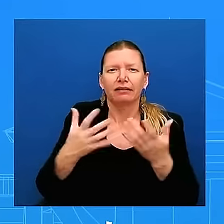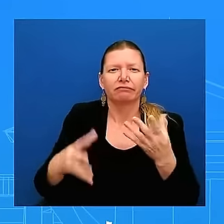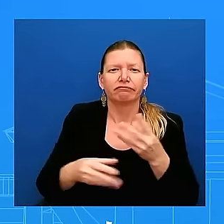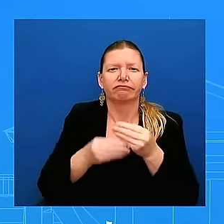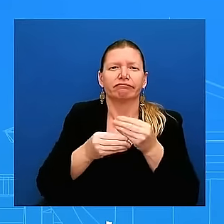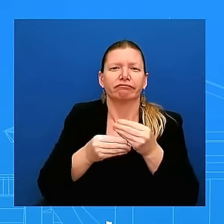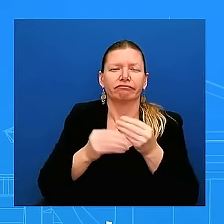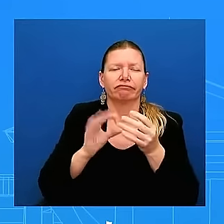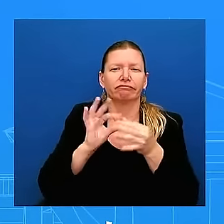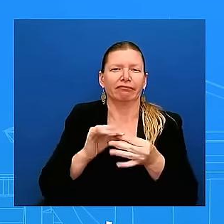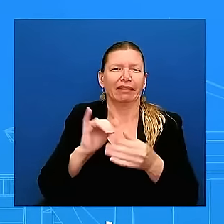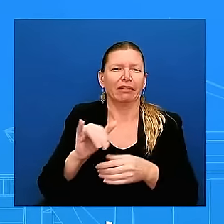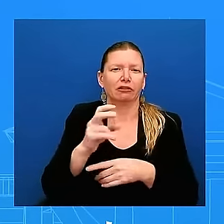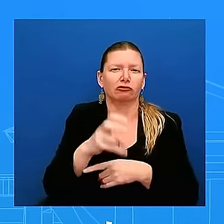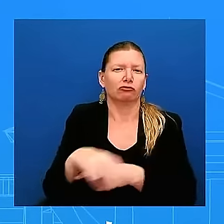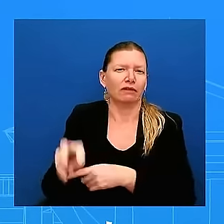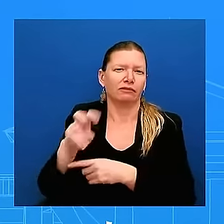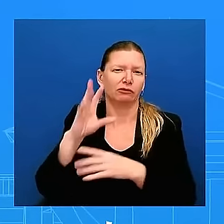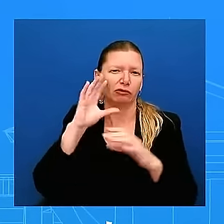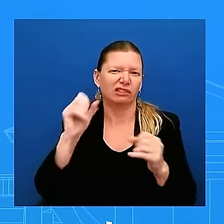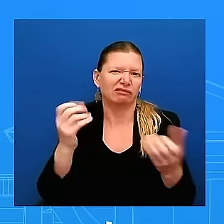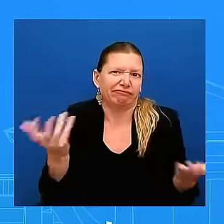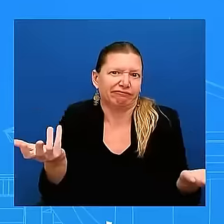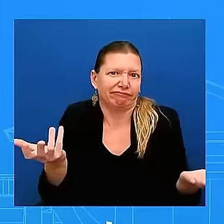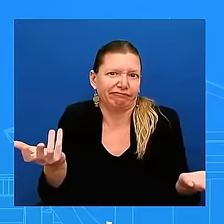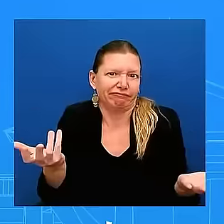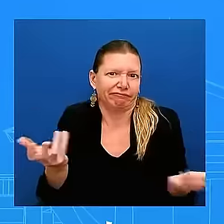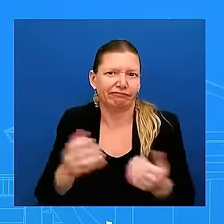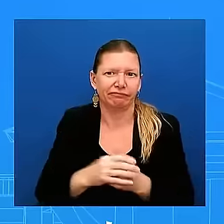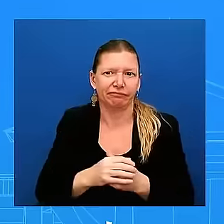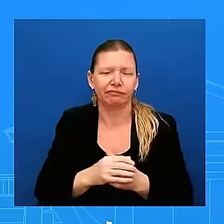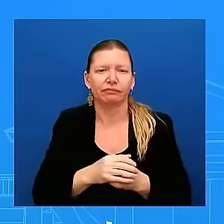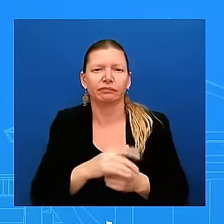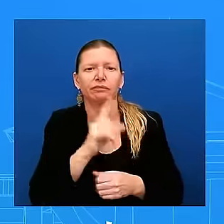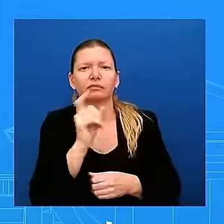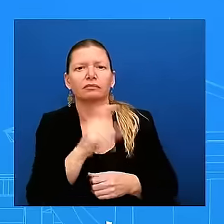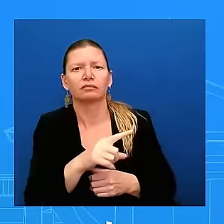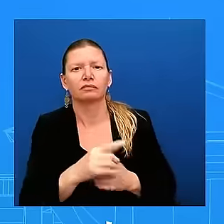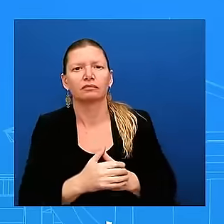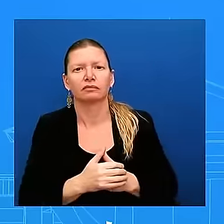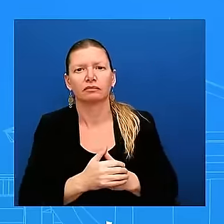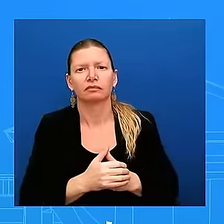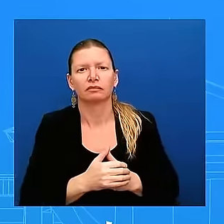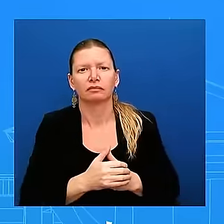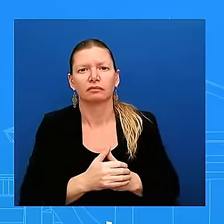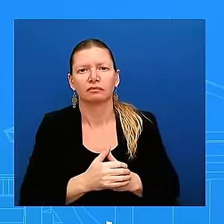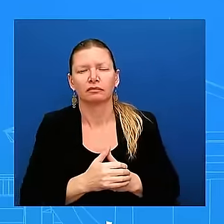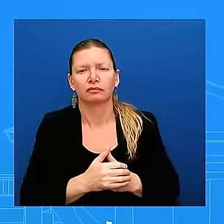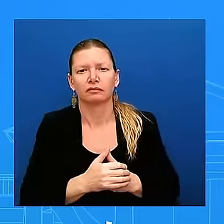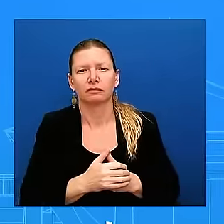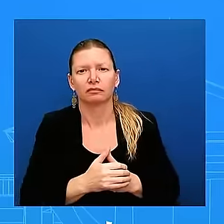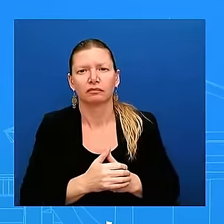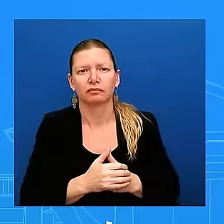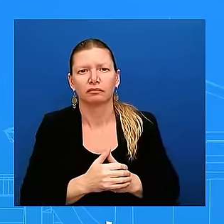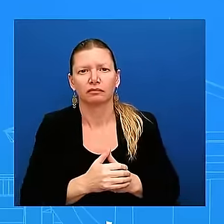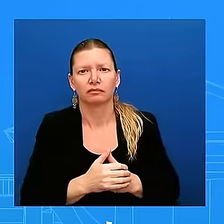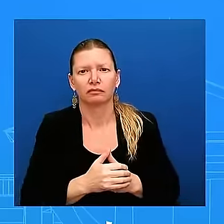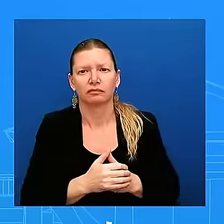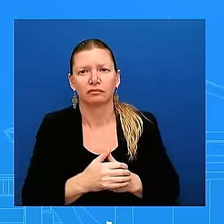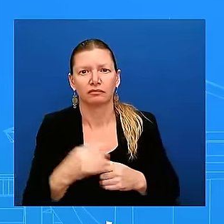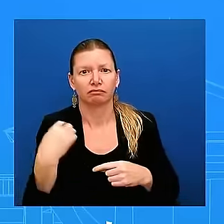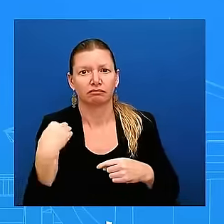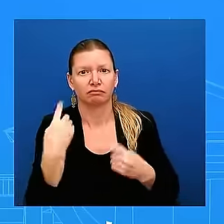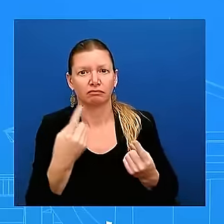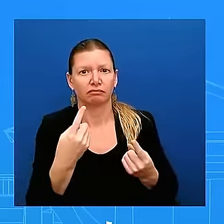thank you corinne it's been only two days since somebody allegedly tried to kill